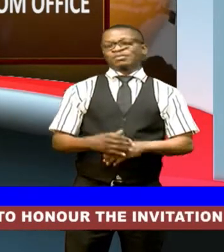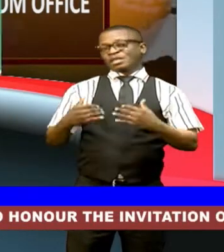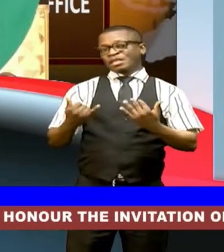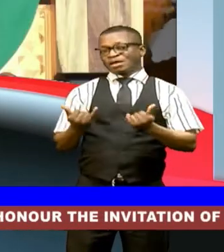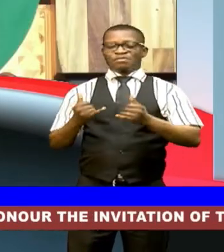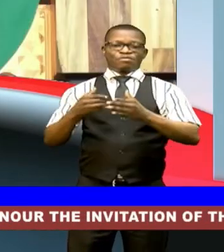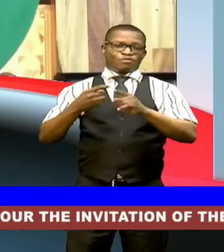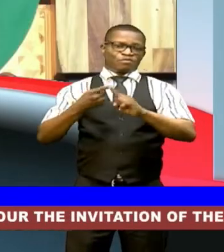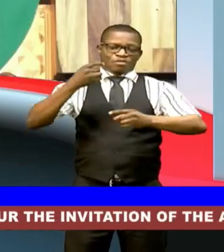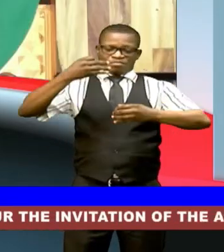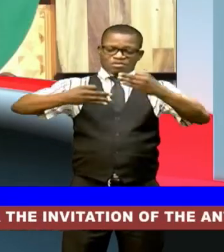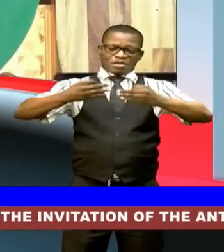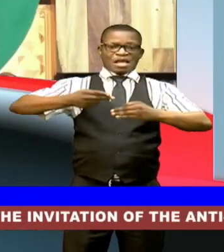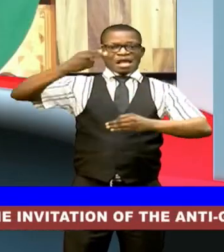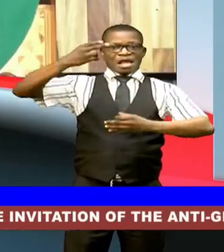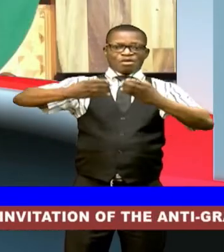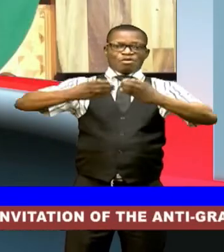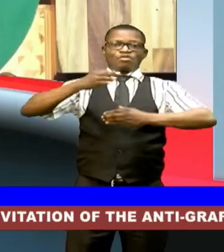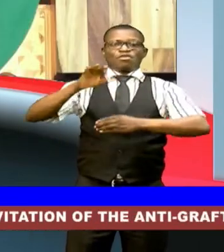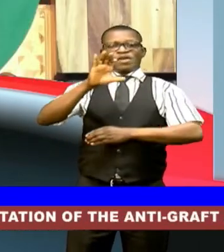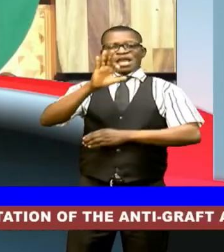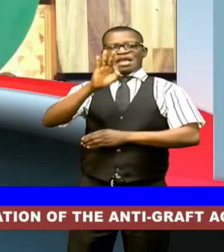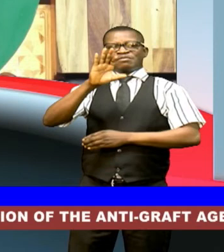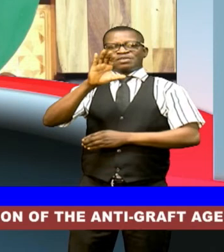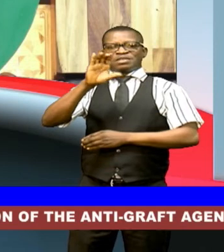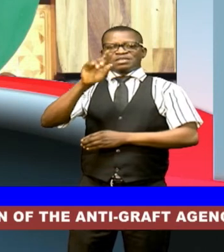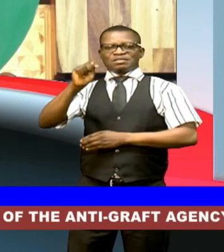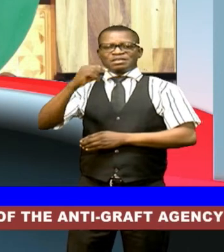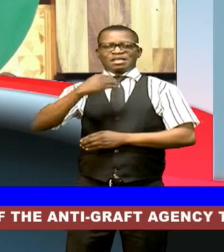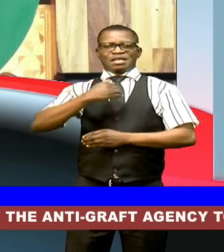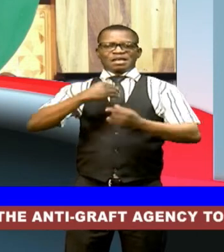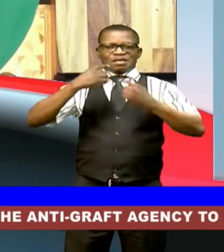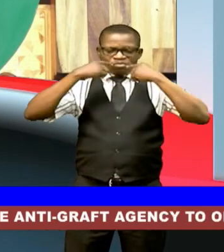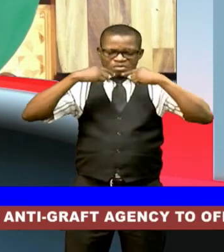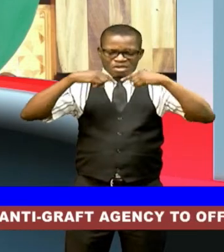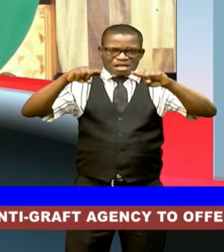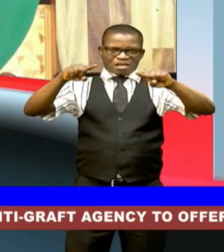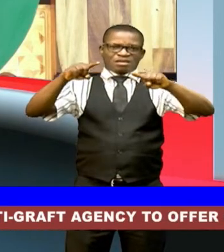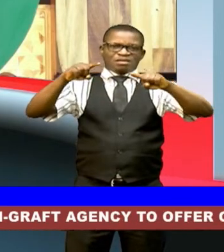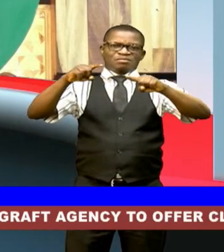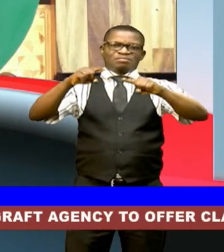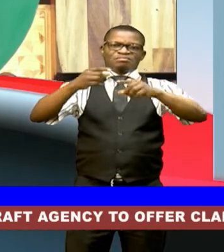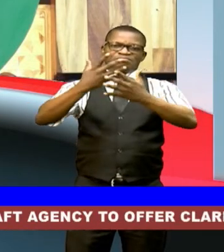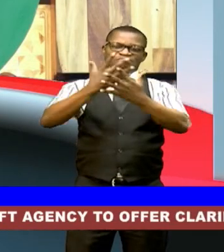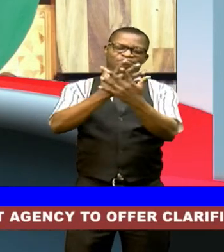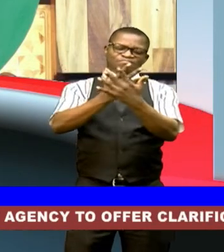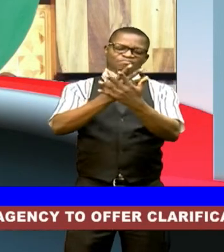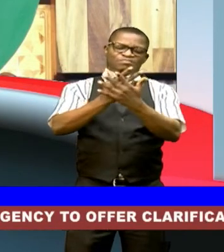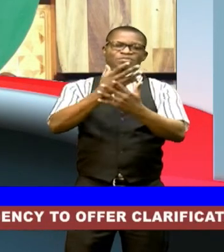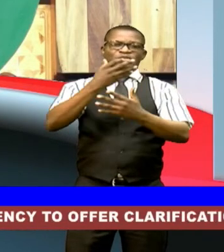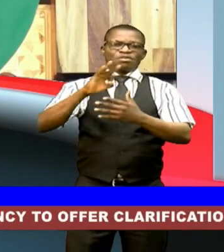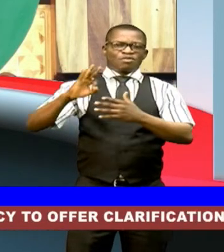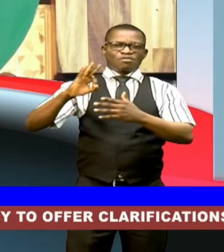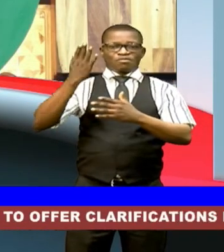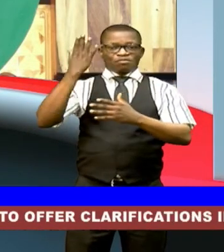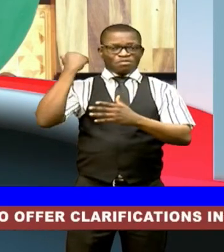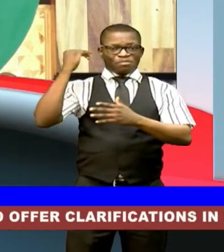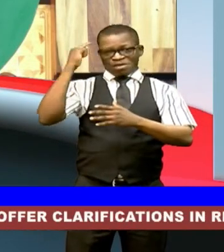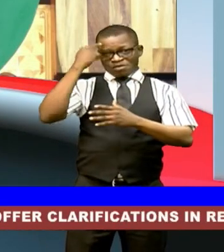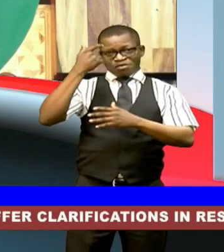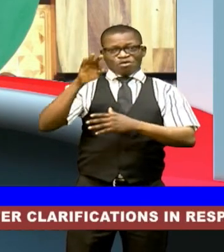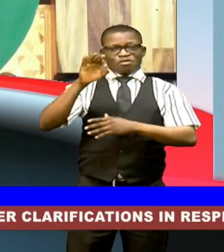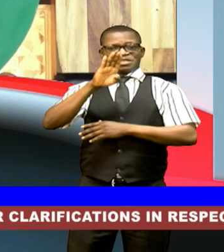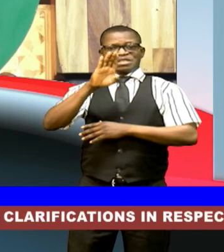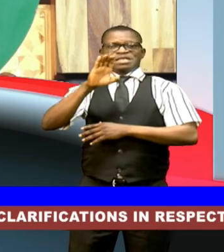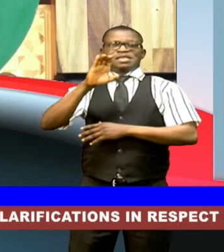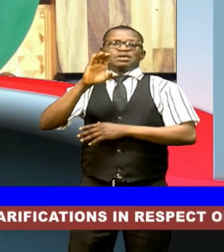judiciary the high court of the federal capital territory has declared the prolonged detention of the former governor of the central bank of nigeria